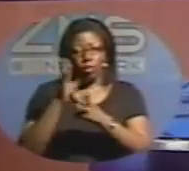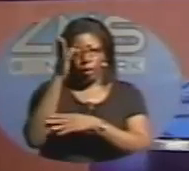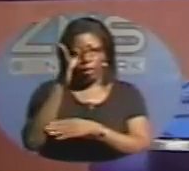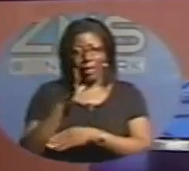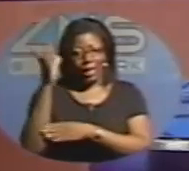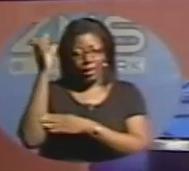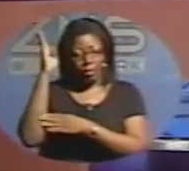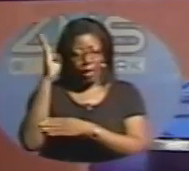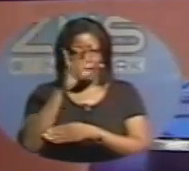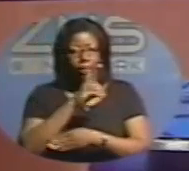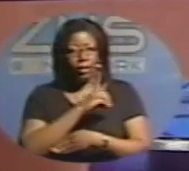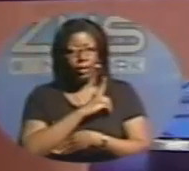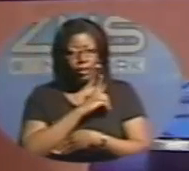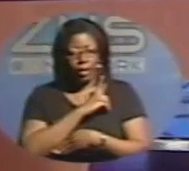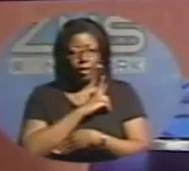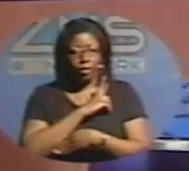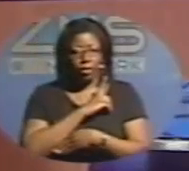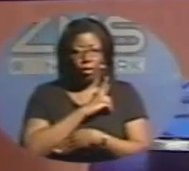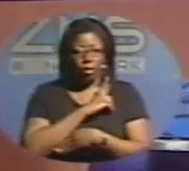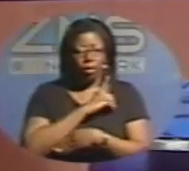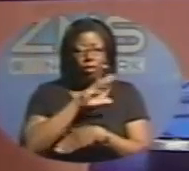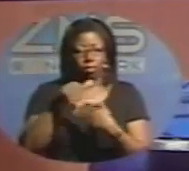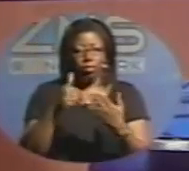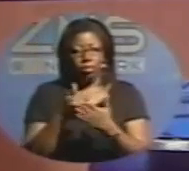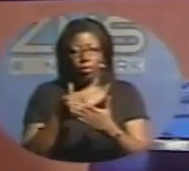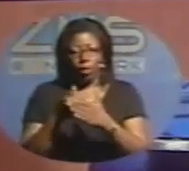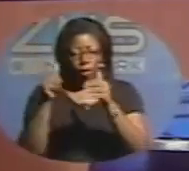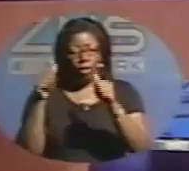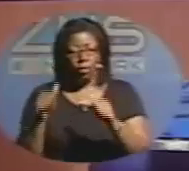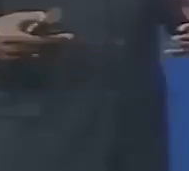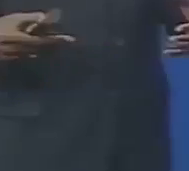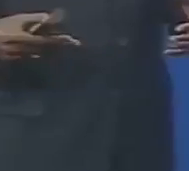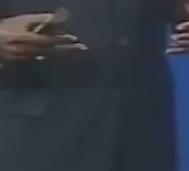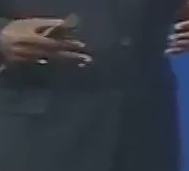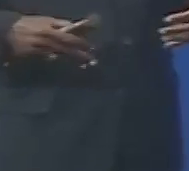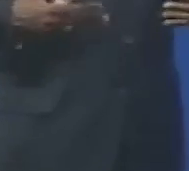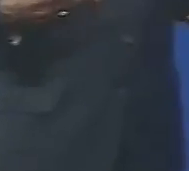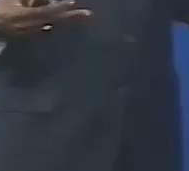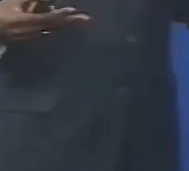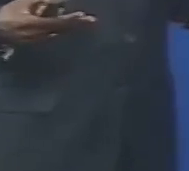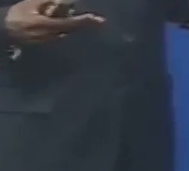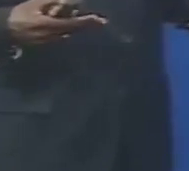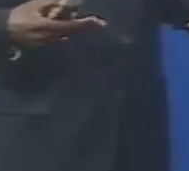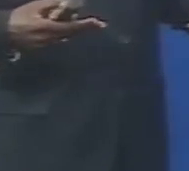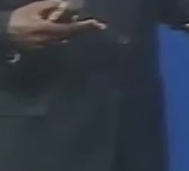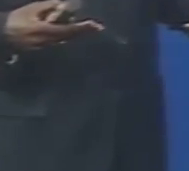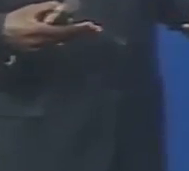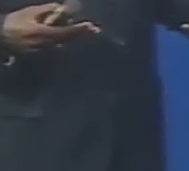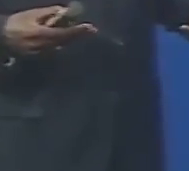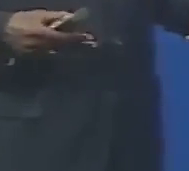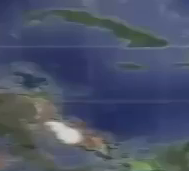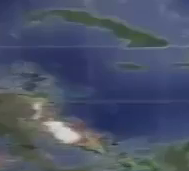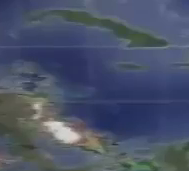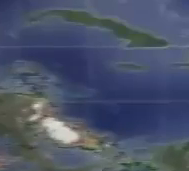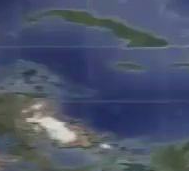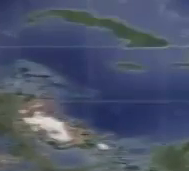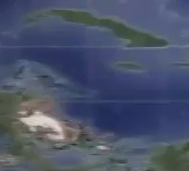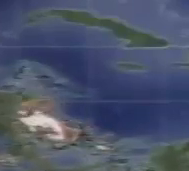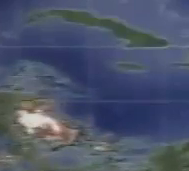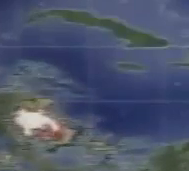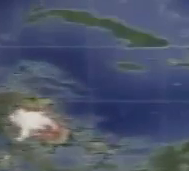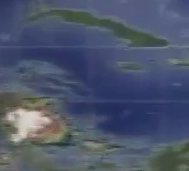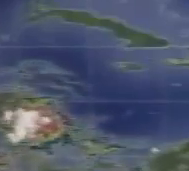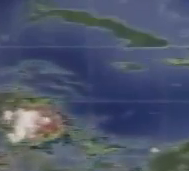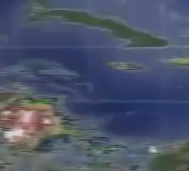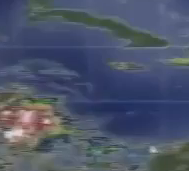Basil Dean with a look at all of the possibilities. Good evening to you, Basil. Good evening, Keisha. You have given all the backdrop to this song, which formed about